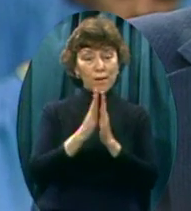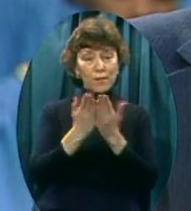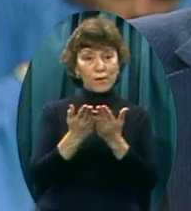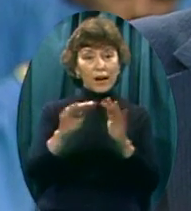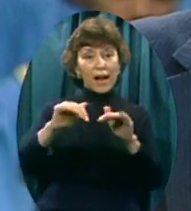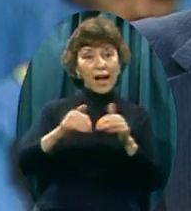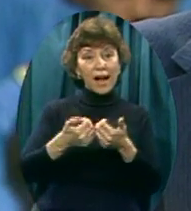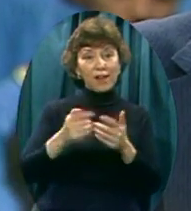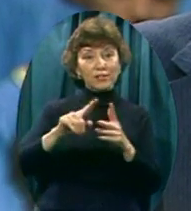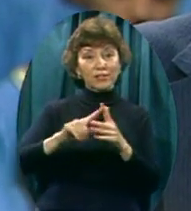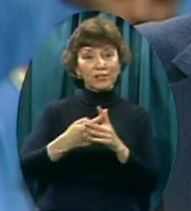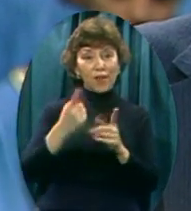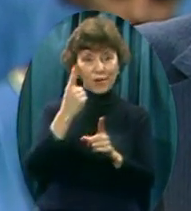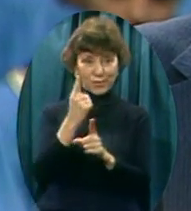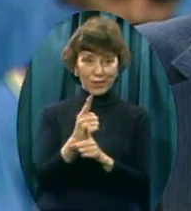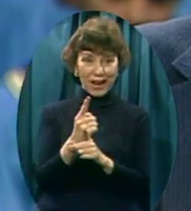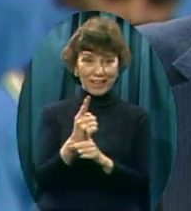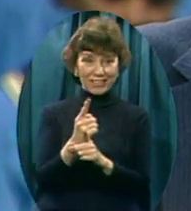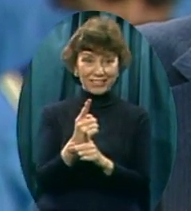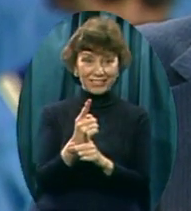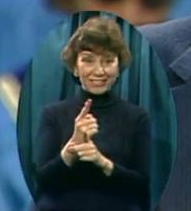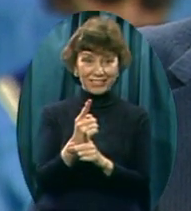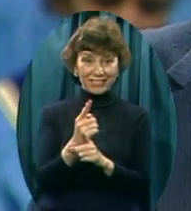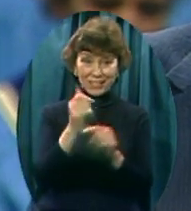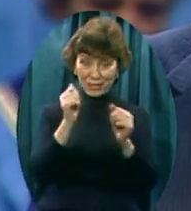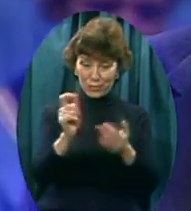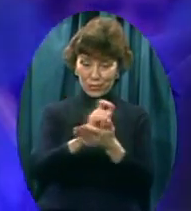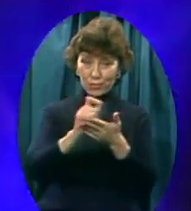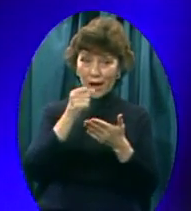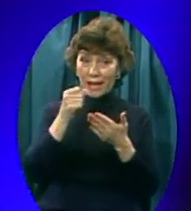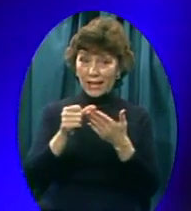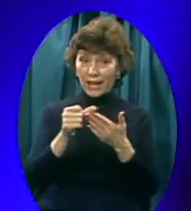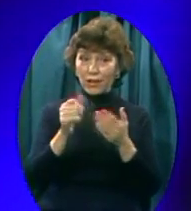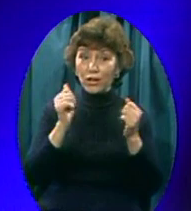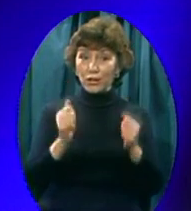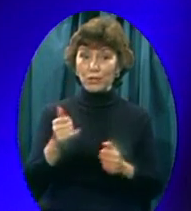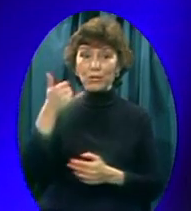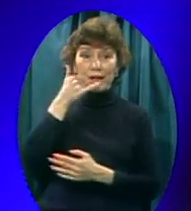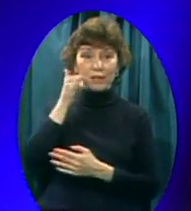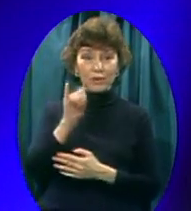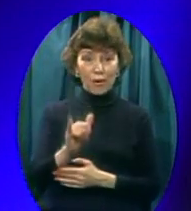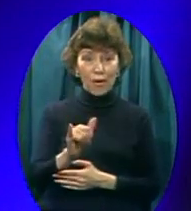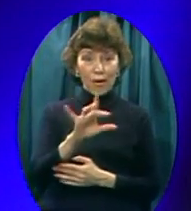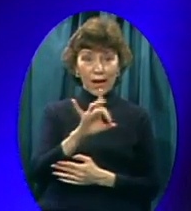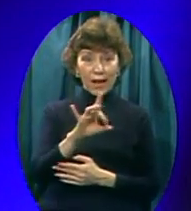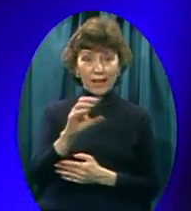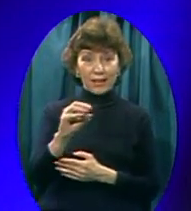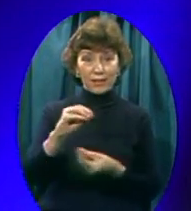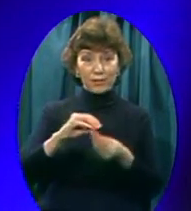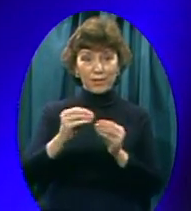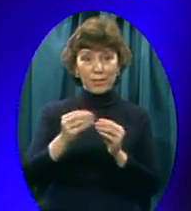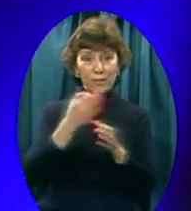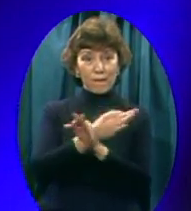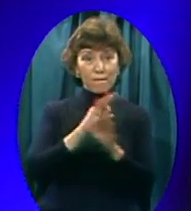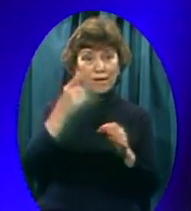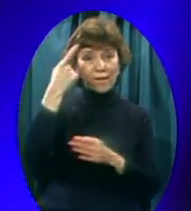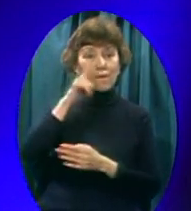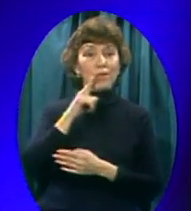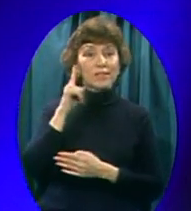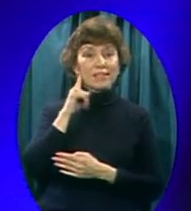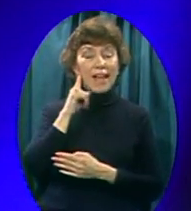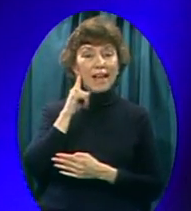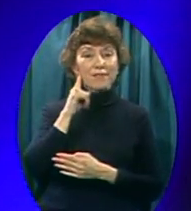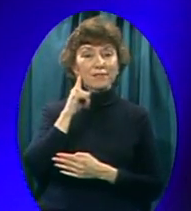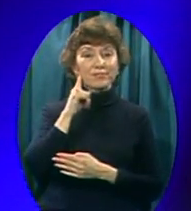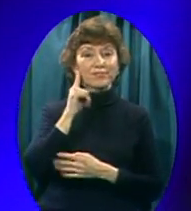I want you right now To write me And let me send you The same literature We give these Who walk the aisles today How